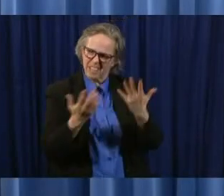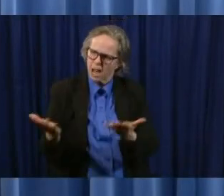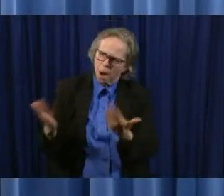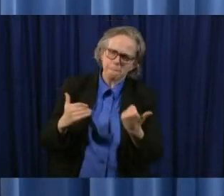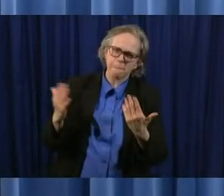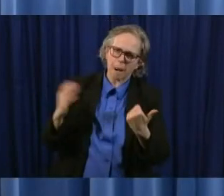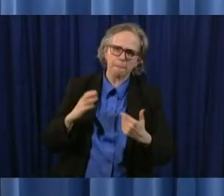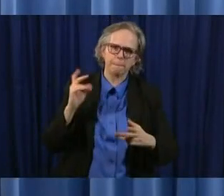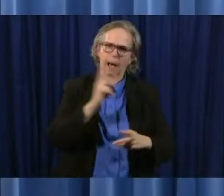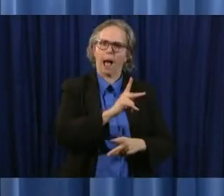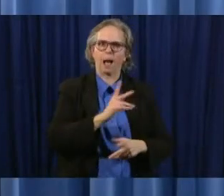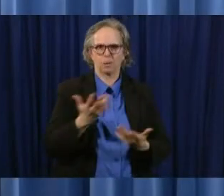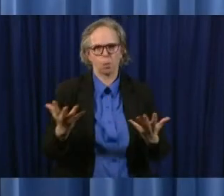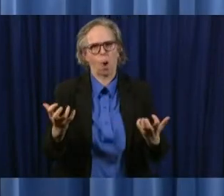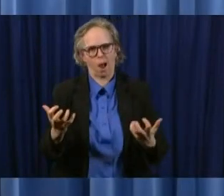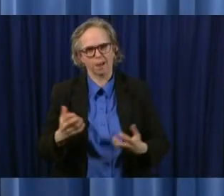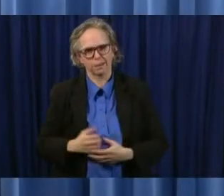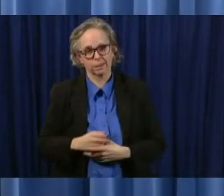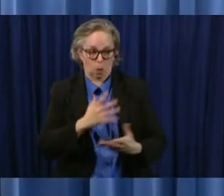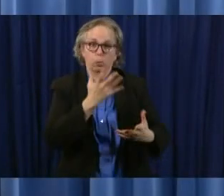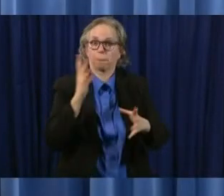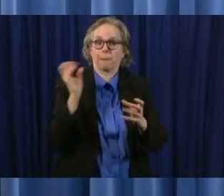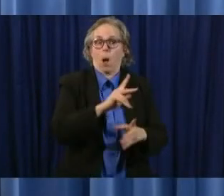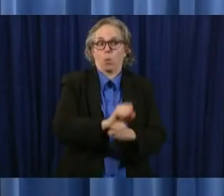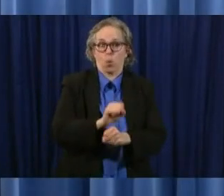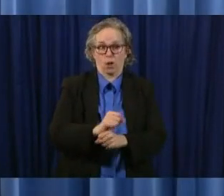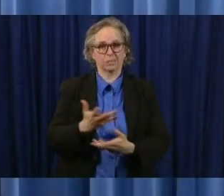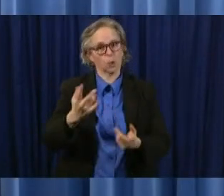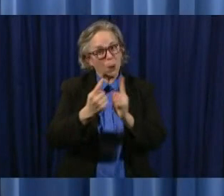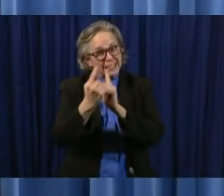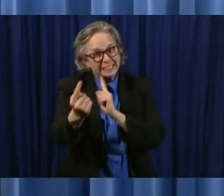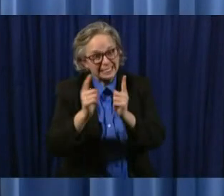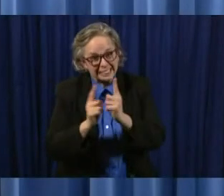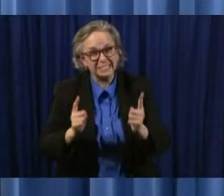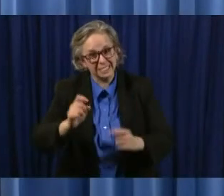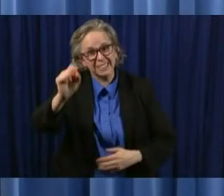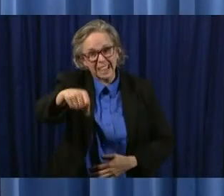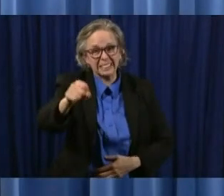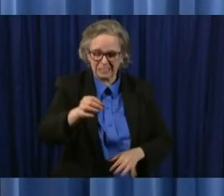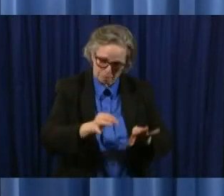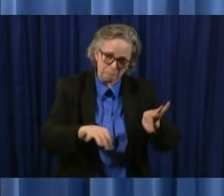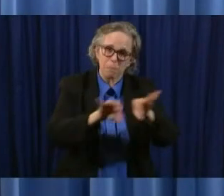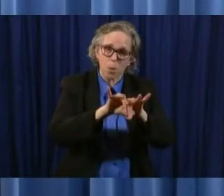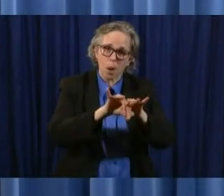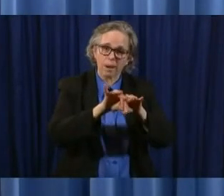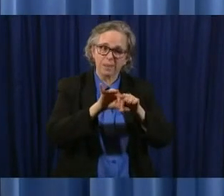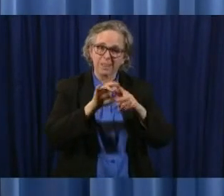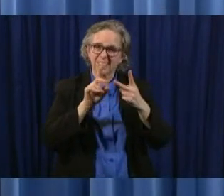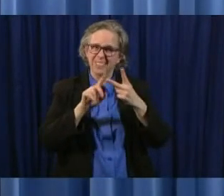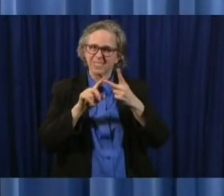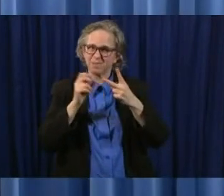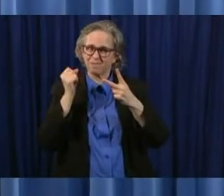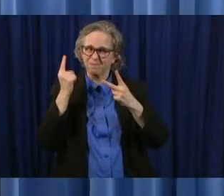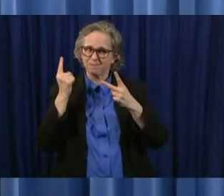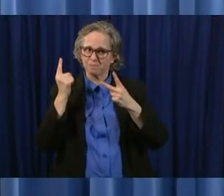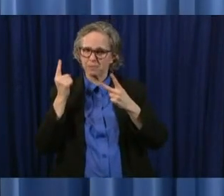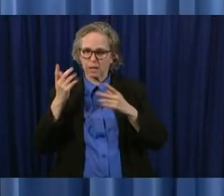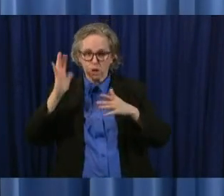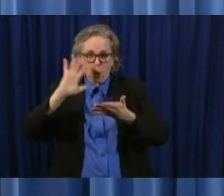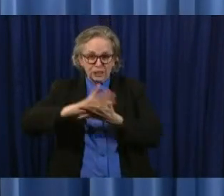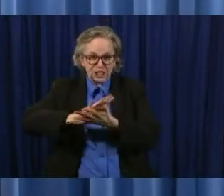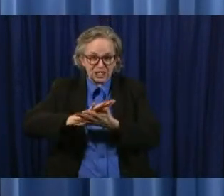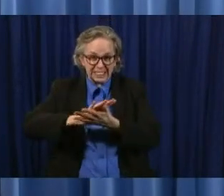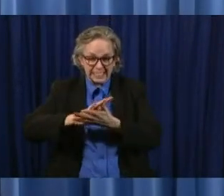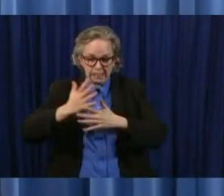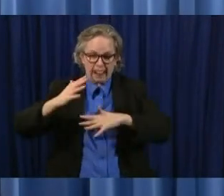as dr acton says this is like swiss cheese uh the distancing is very important but you layer on top of that